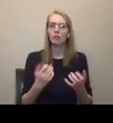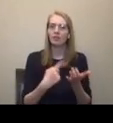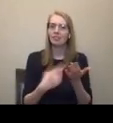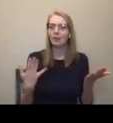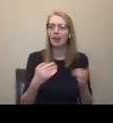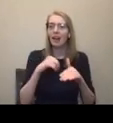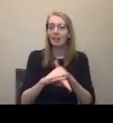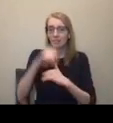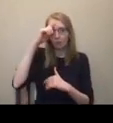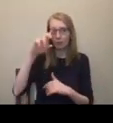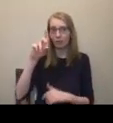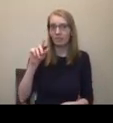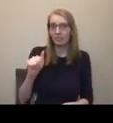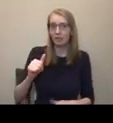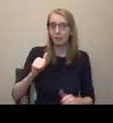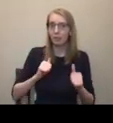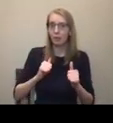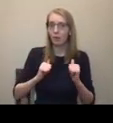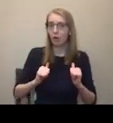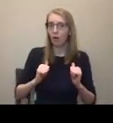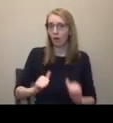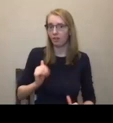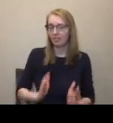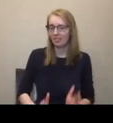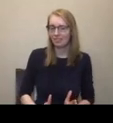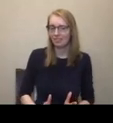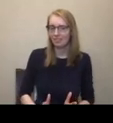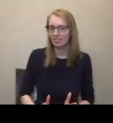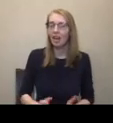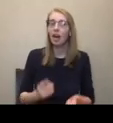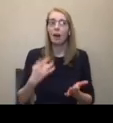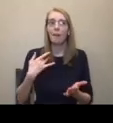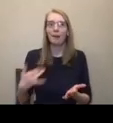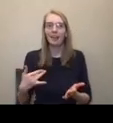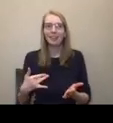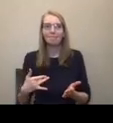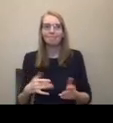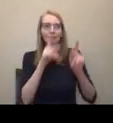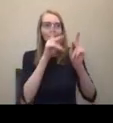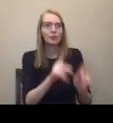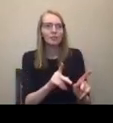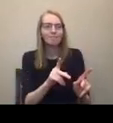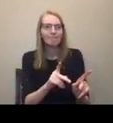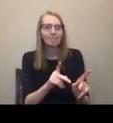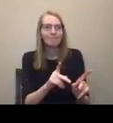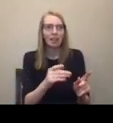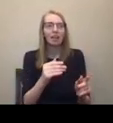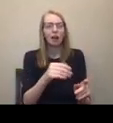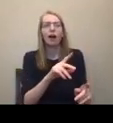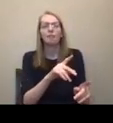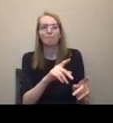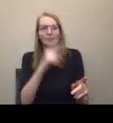a lot of the time we're including disabled people, but we're not treating them as disabled artists. So I wanted to remind us all of the legal duty to accommodate.